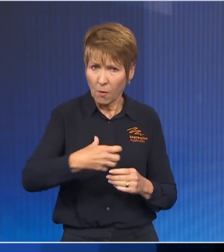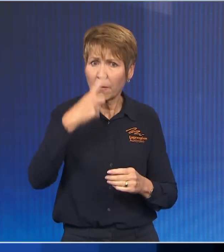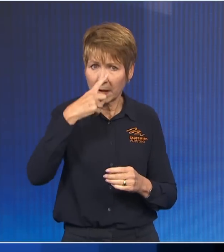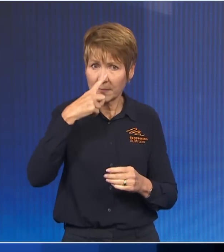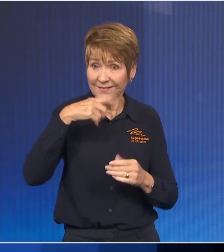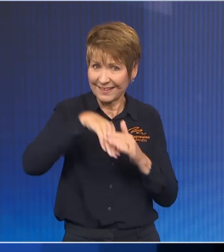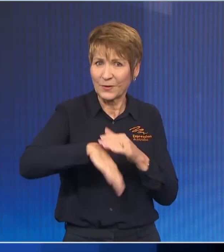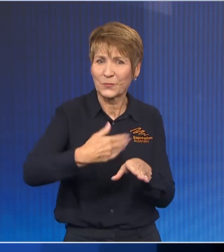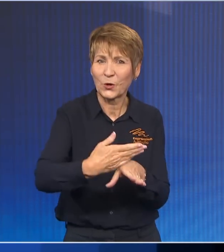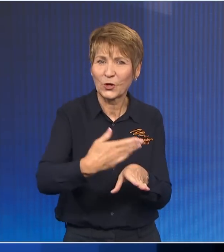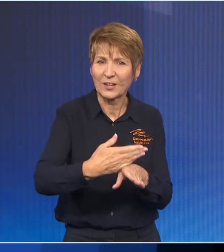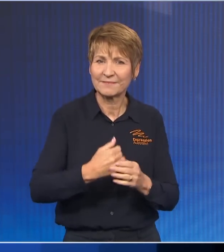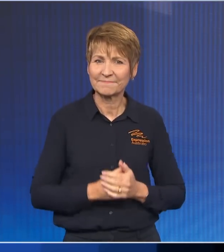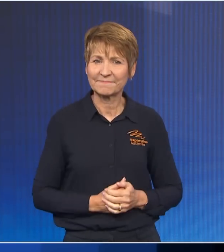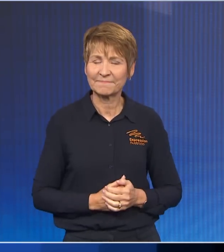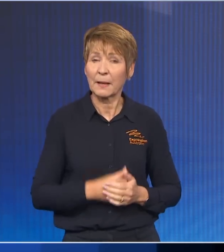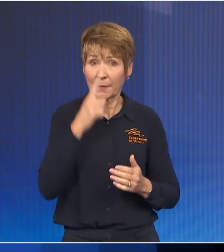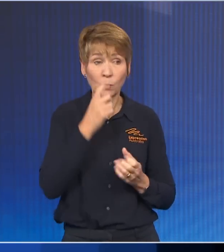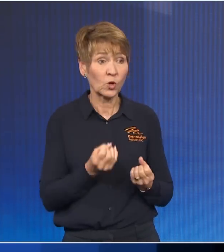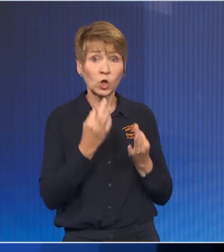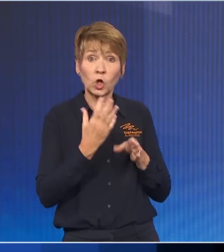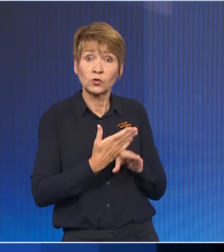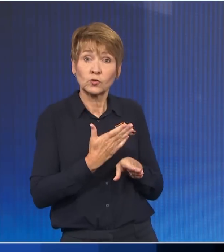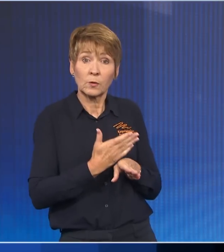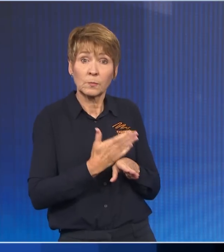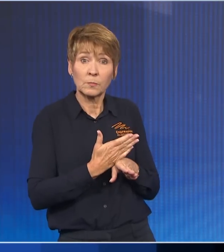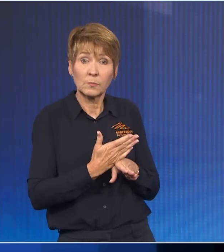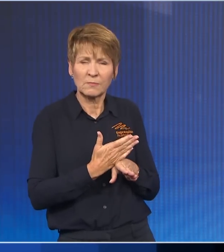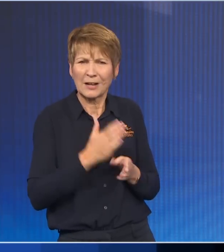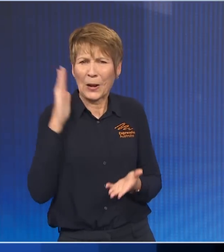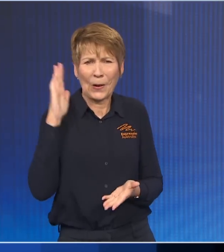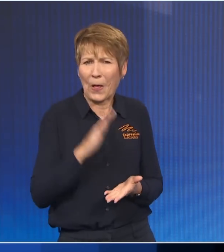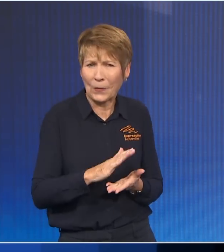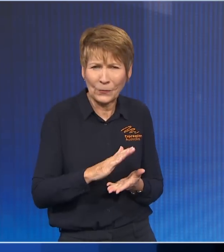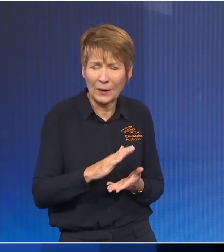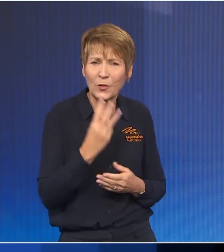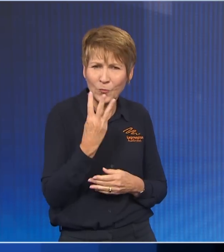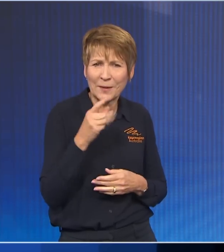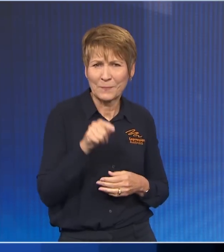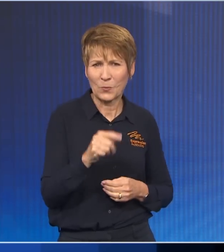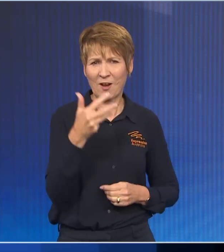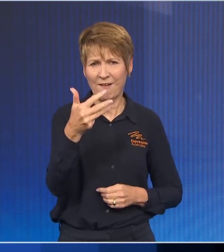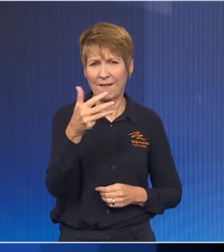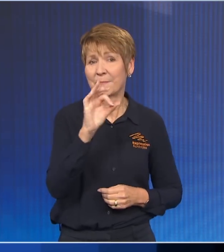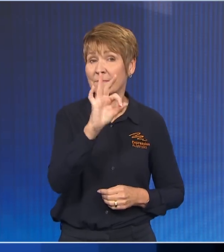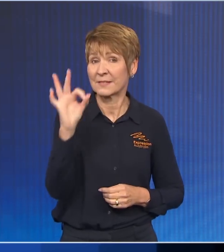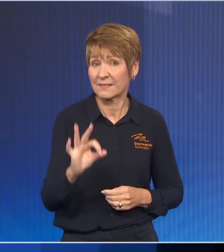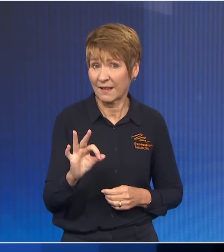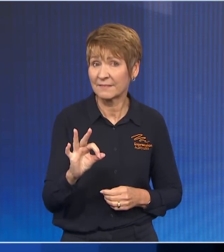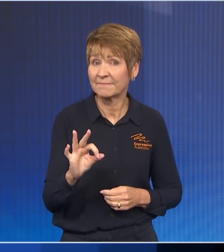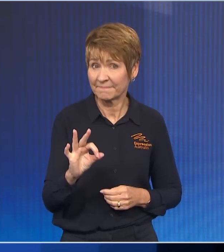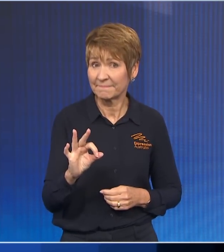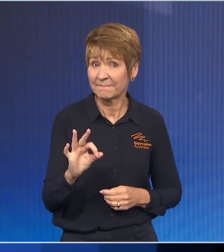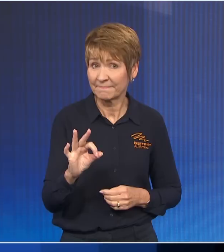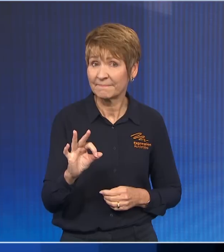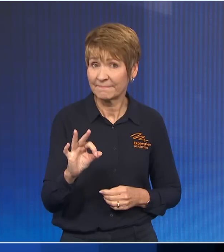unemployment rate now at a 48-year low, 3.9%. And when I